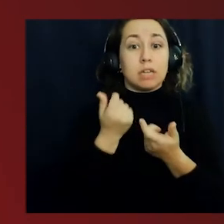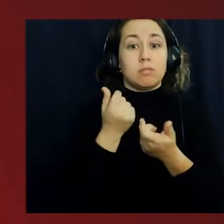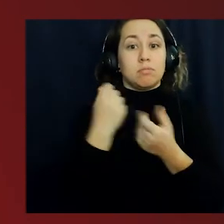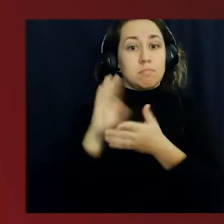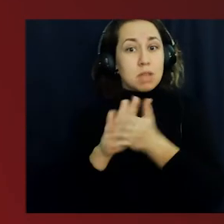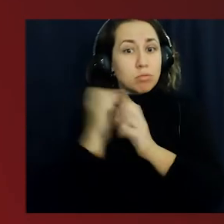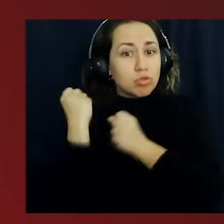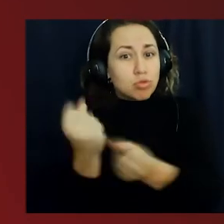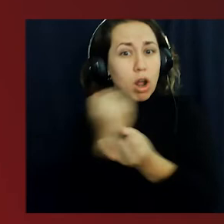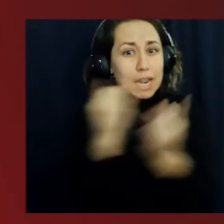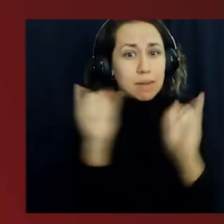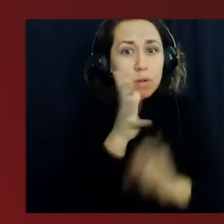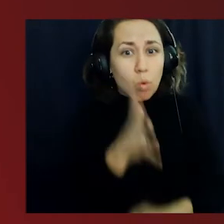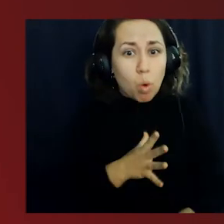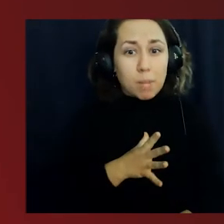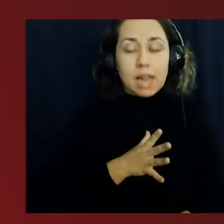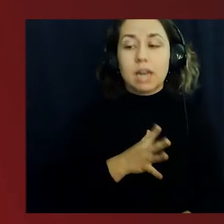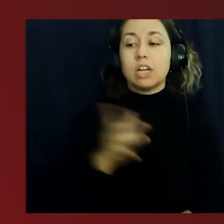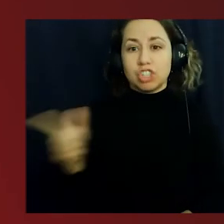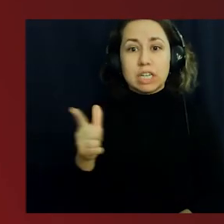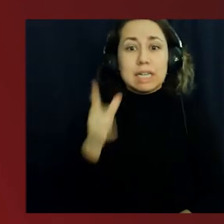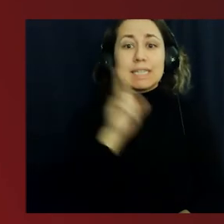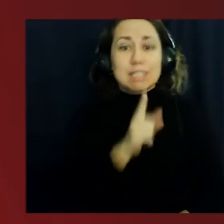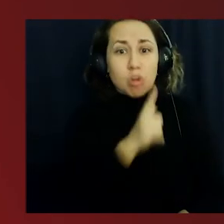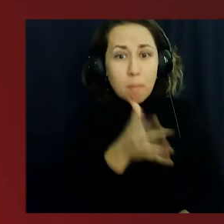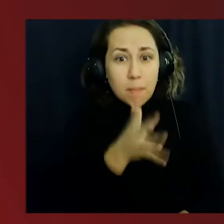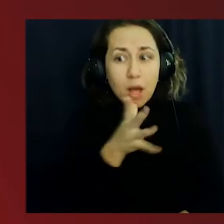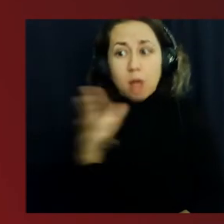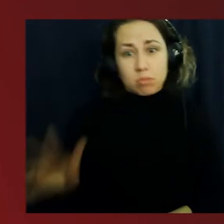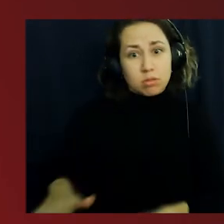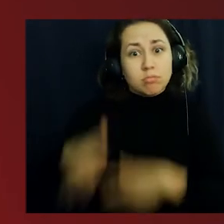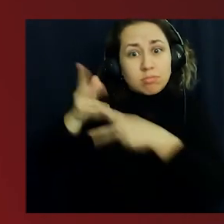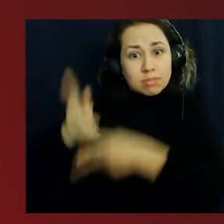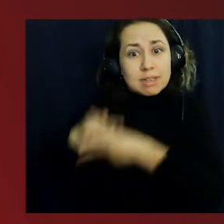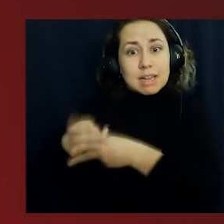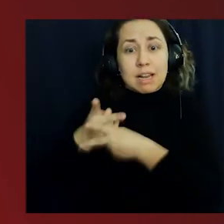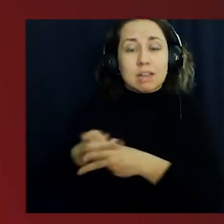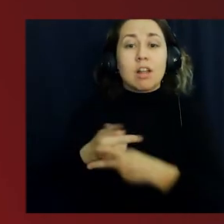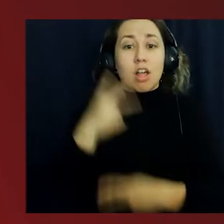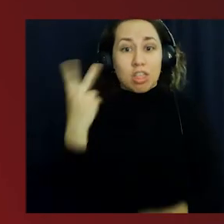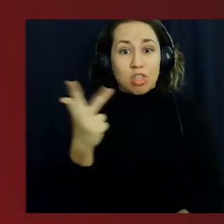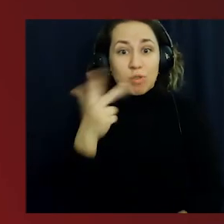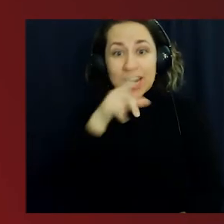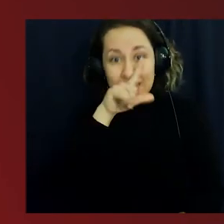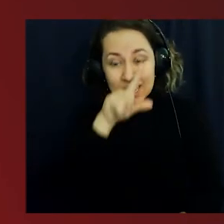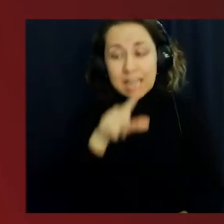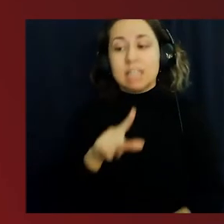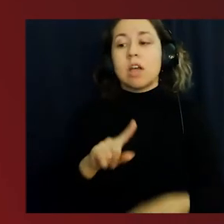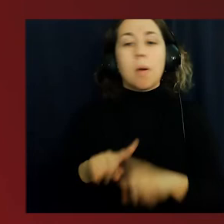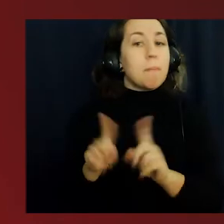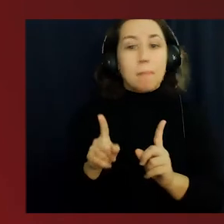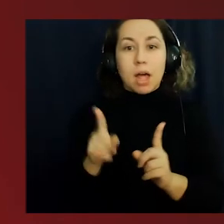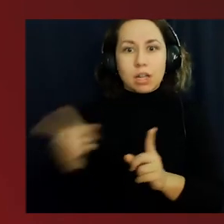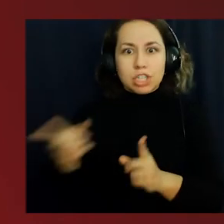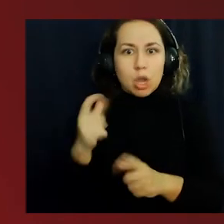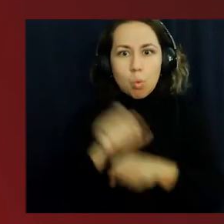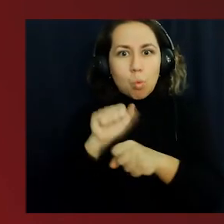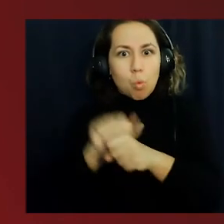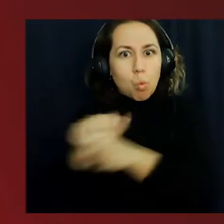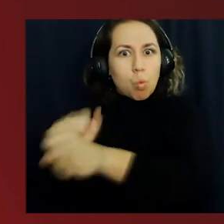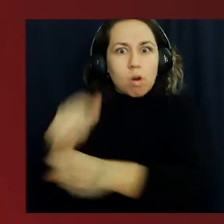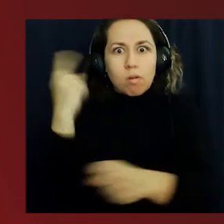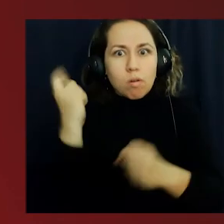to thank my mom because she taught me how to be a strong and independent woman. She's a single mother who has raised three kids on her own without two to three jobs.